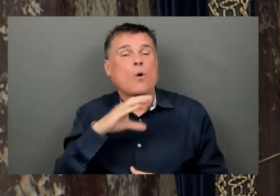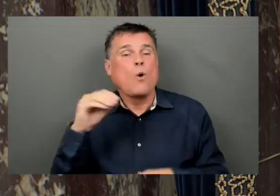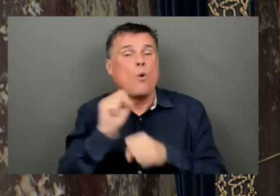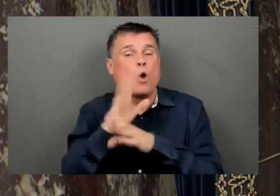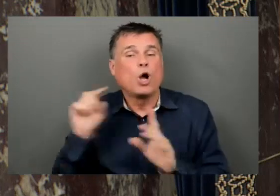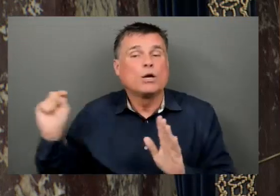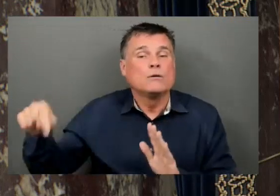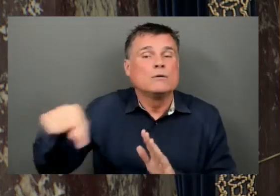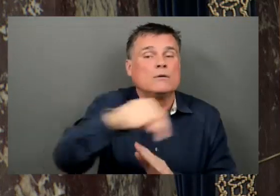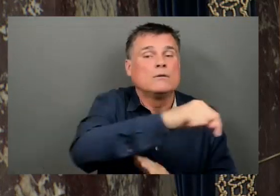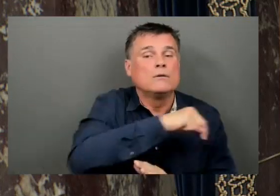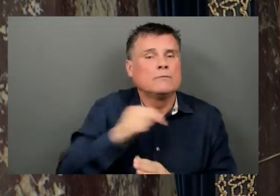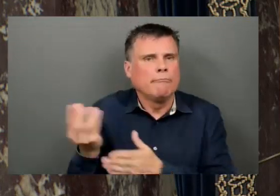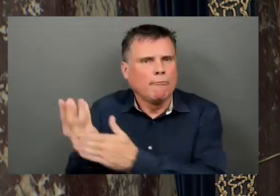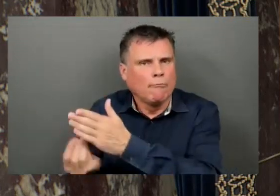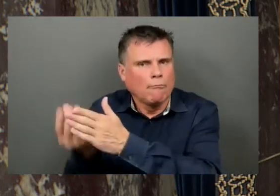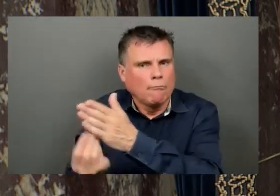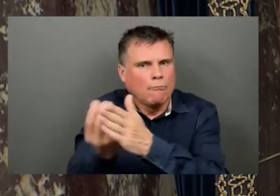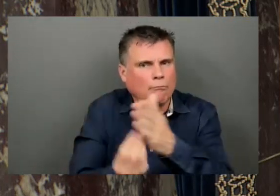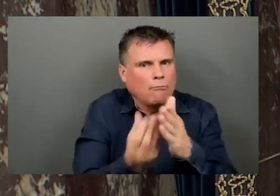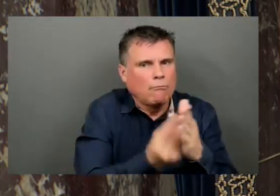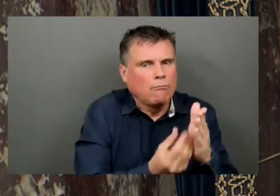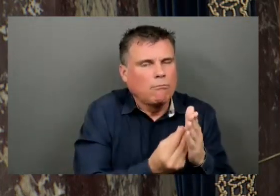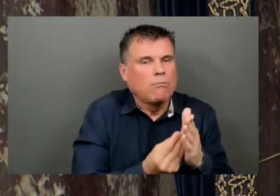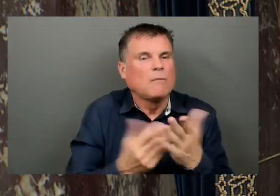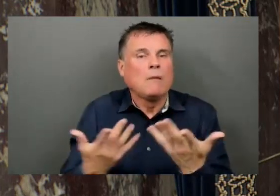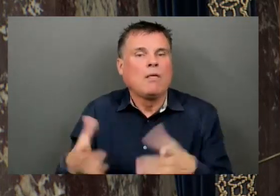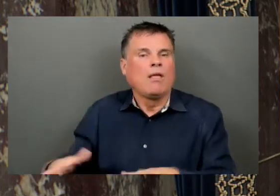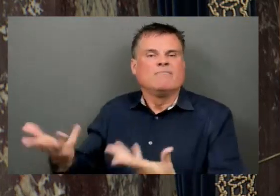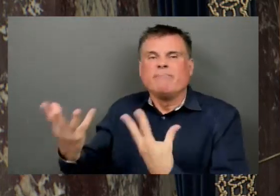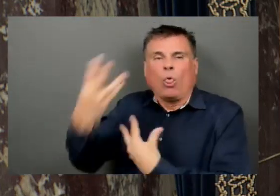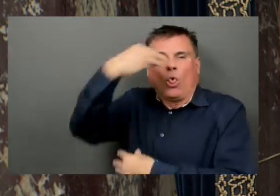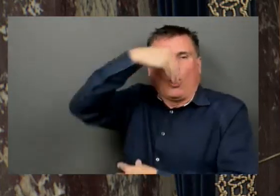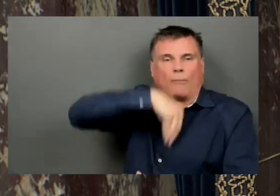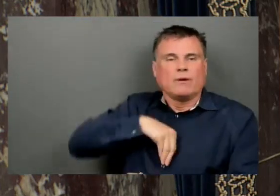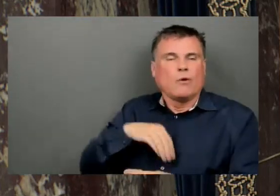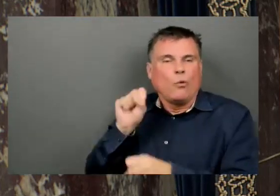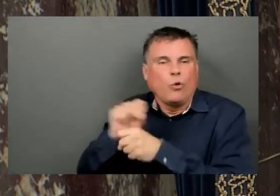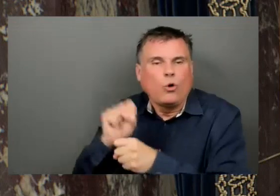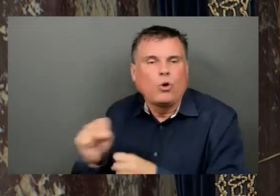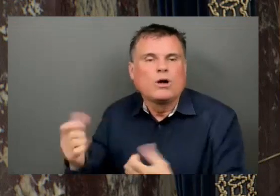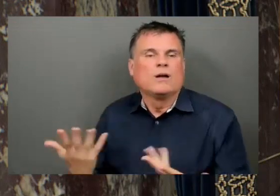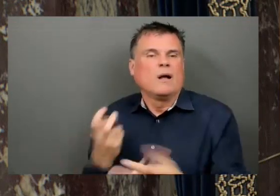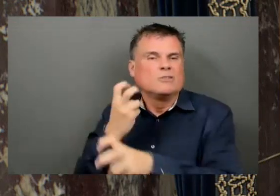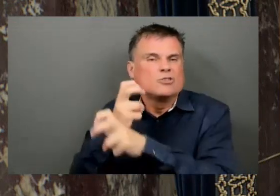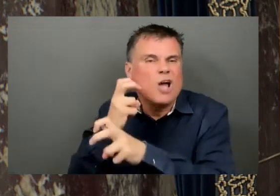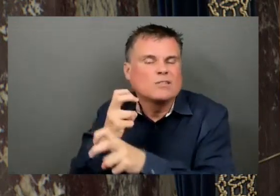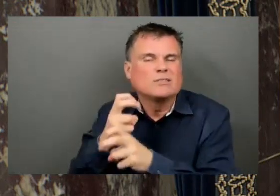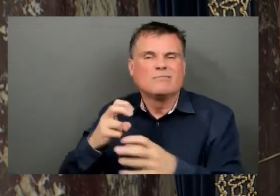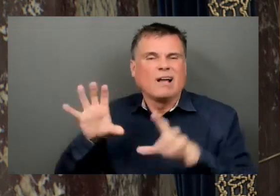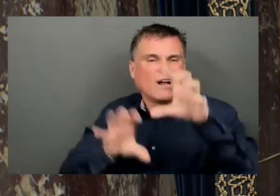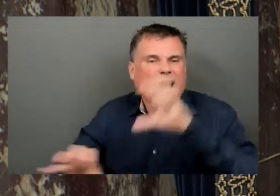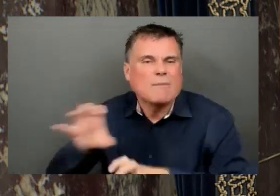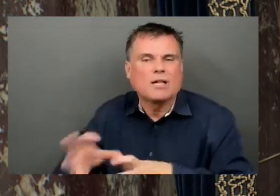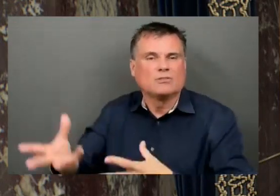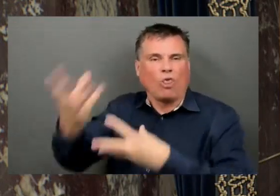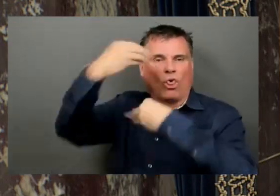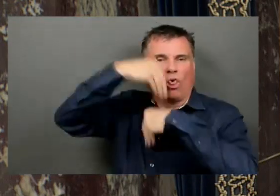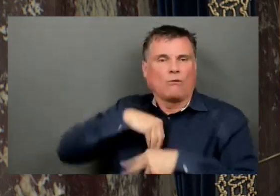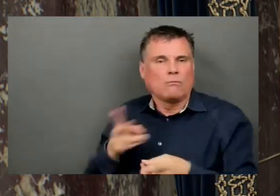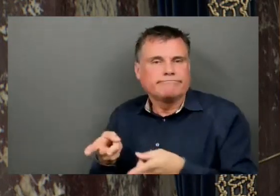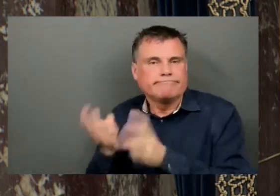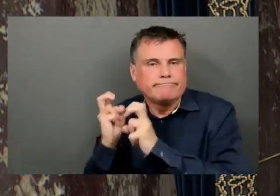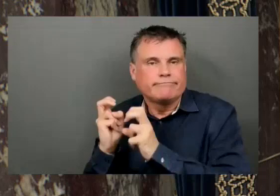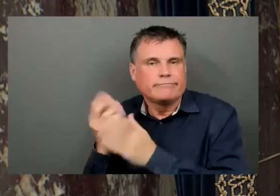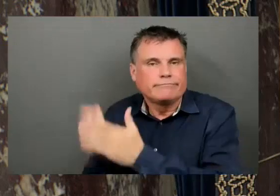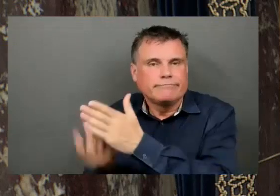Robertson, who had passed away after being diagnosed with multiple myeloma. It was at this meeting that I met Betty, who I would find out